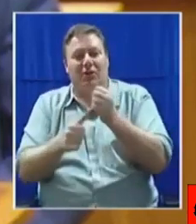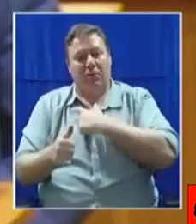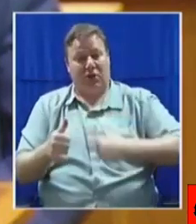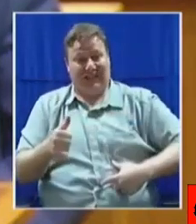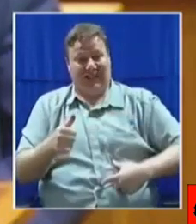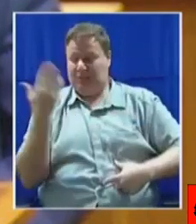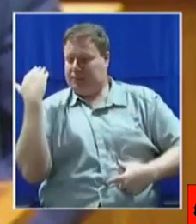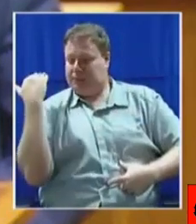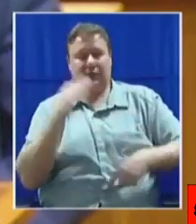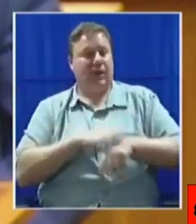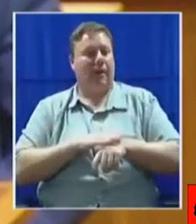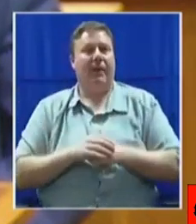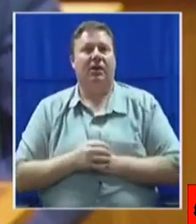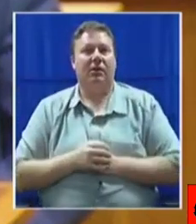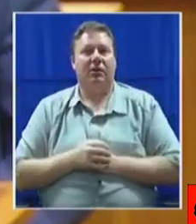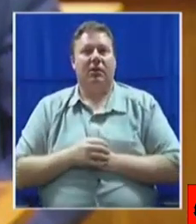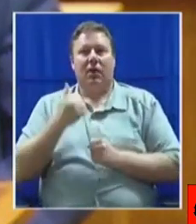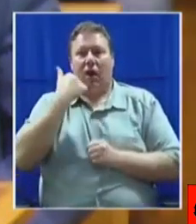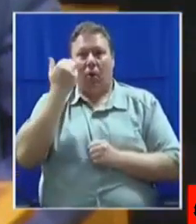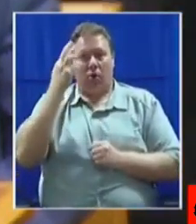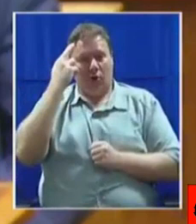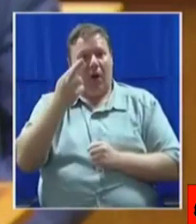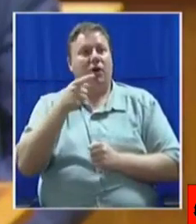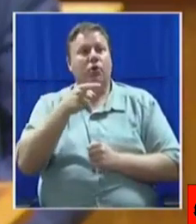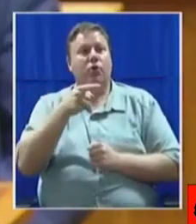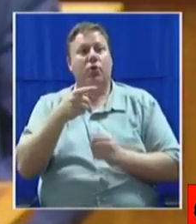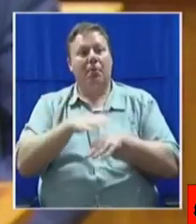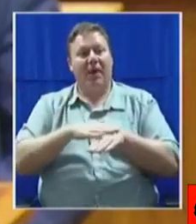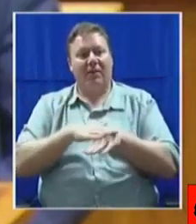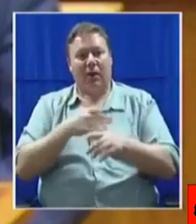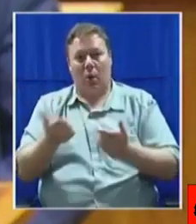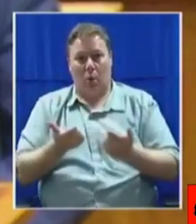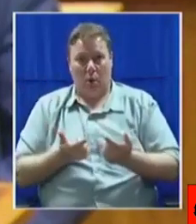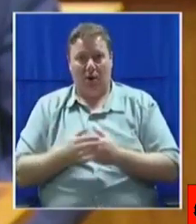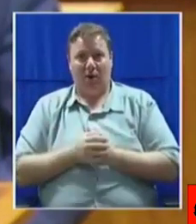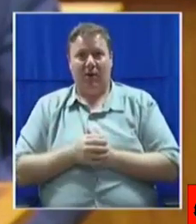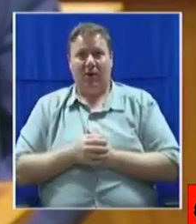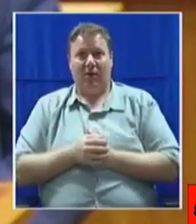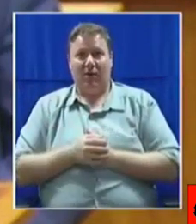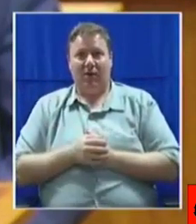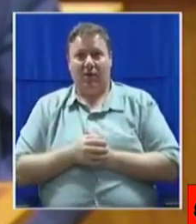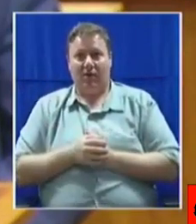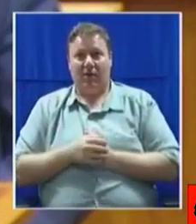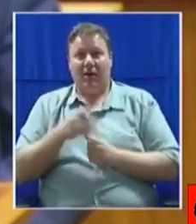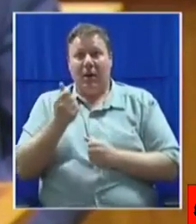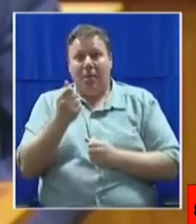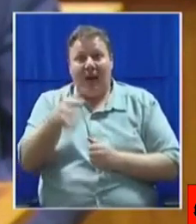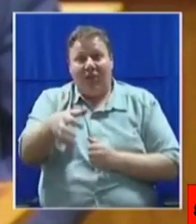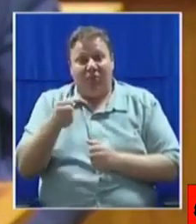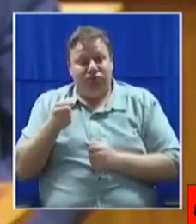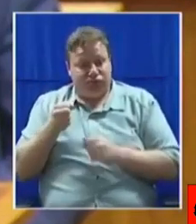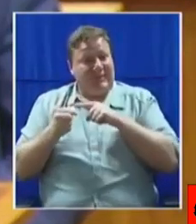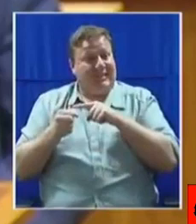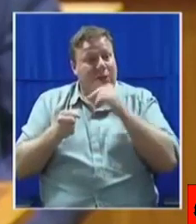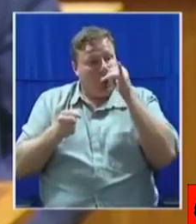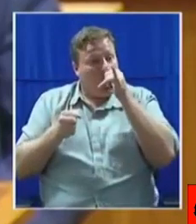time. I want to remind you of the basics in law. If you are in possession of money deemed from criminal activities, that is